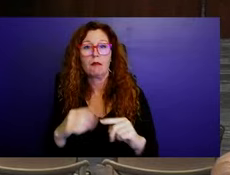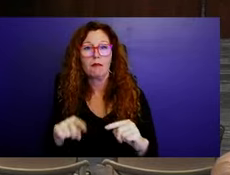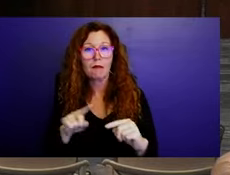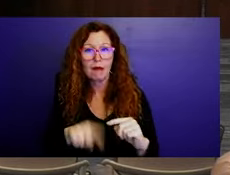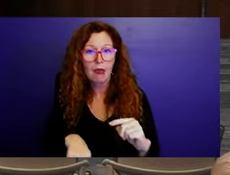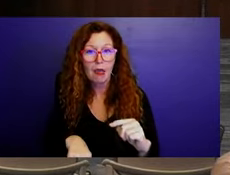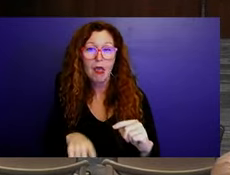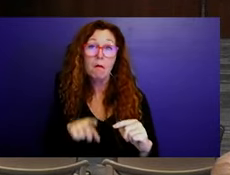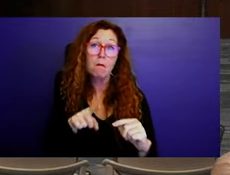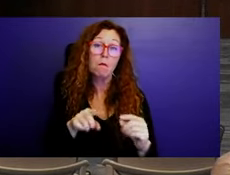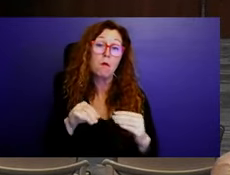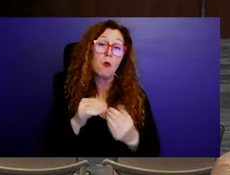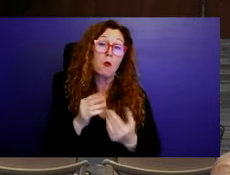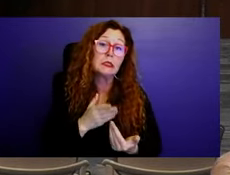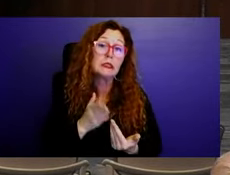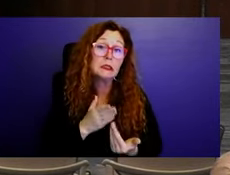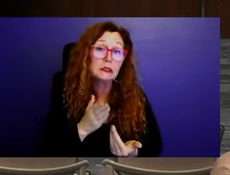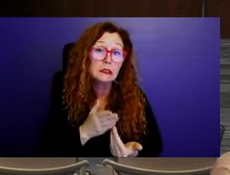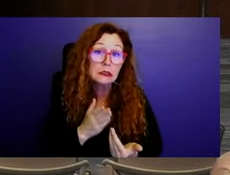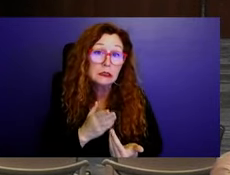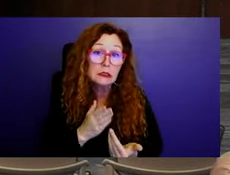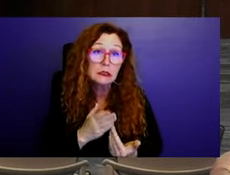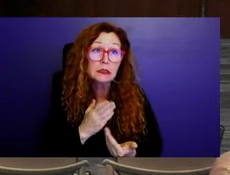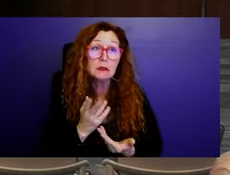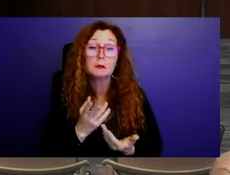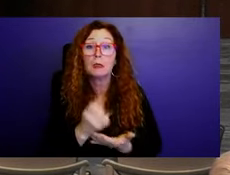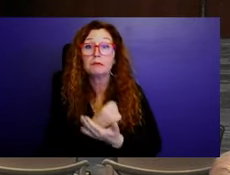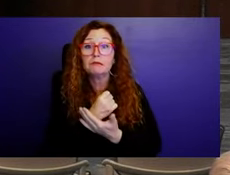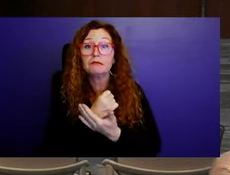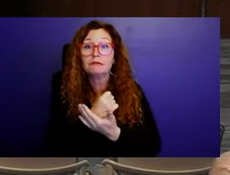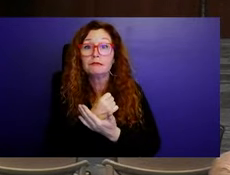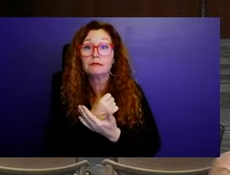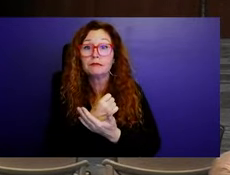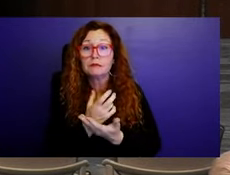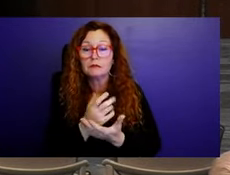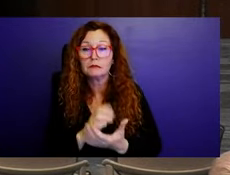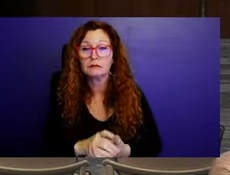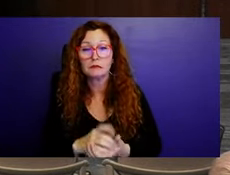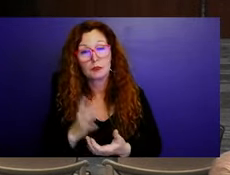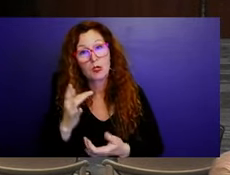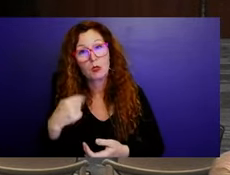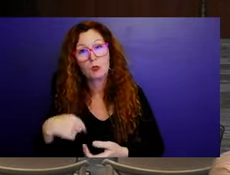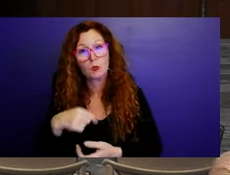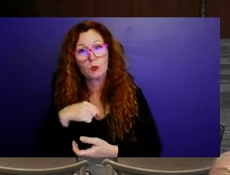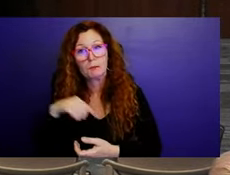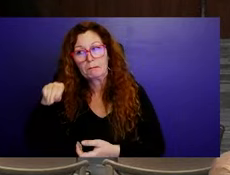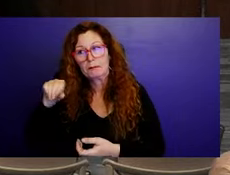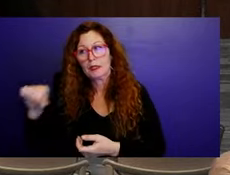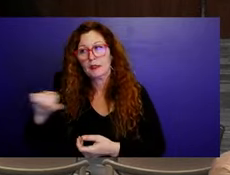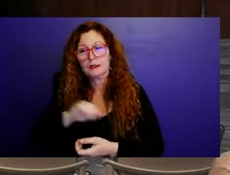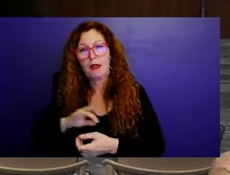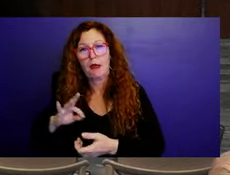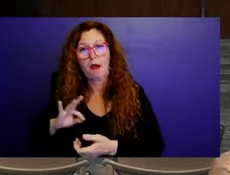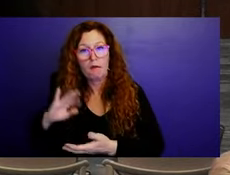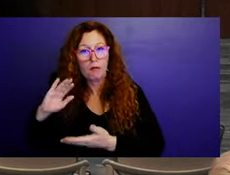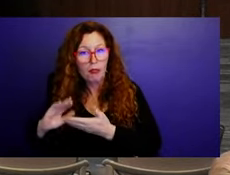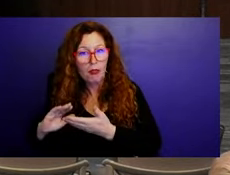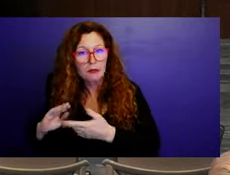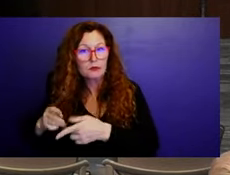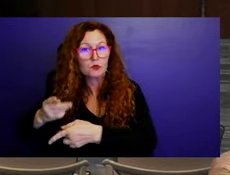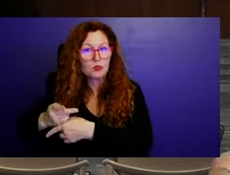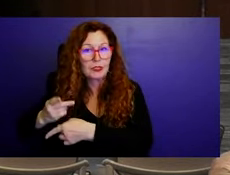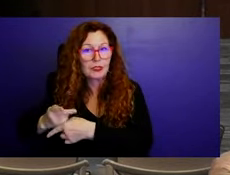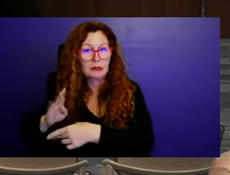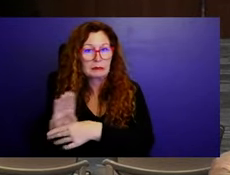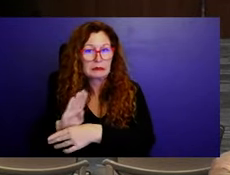easier to, to grab because it's not going to on the back end cost as much to service as it